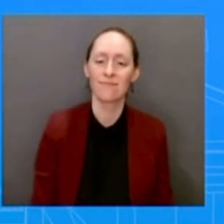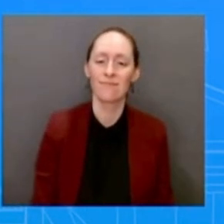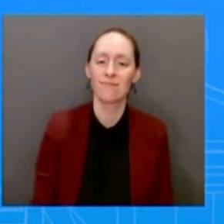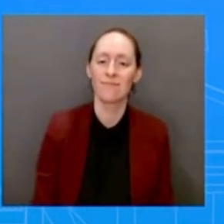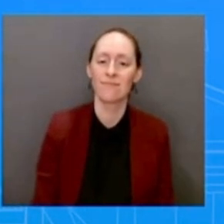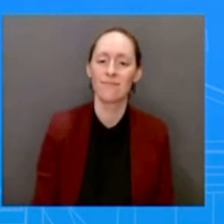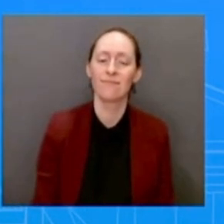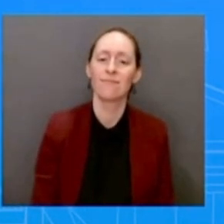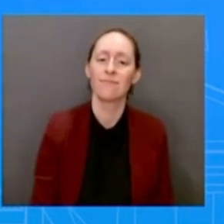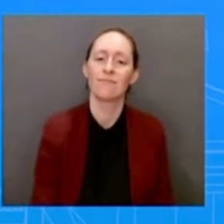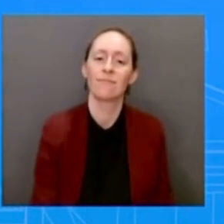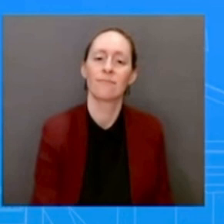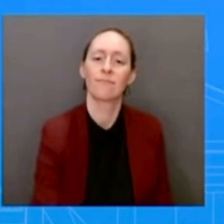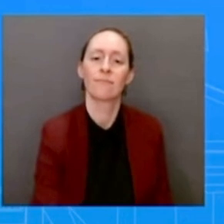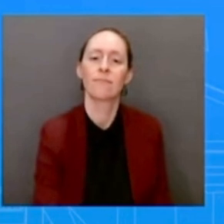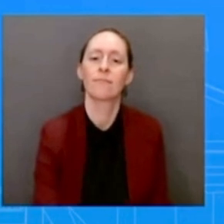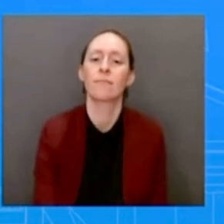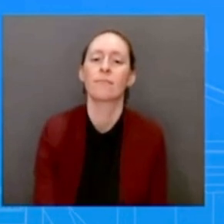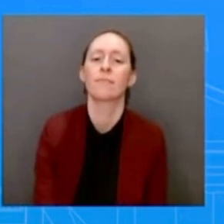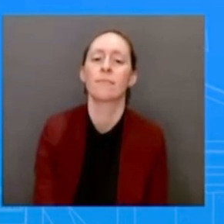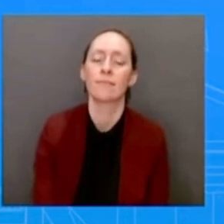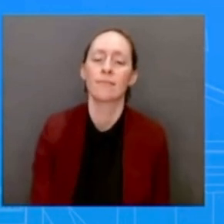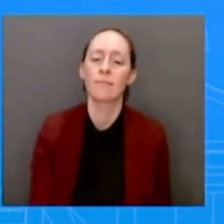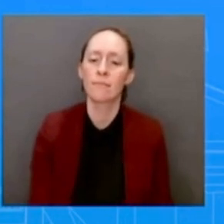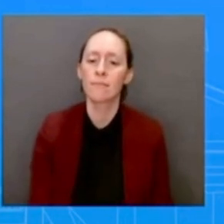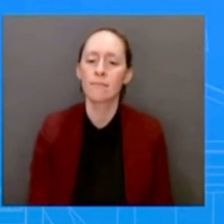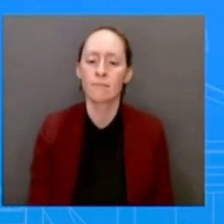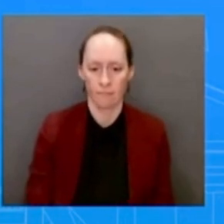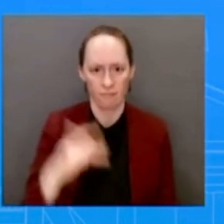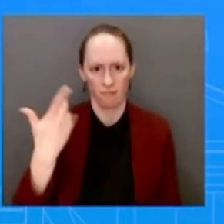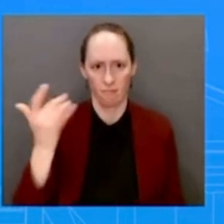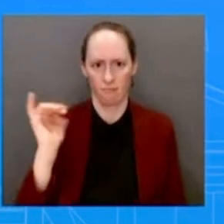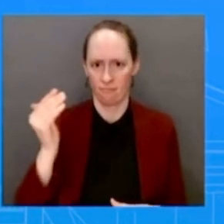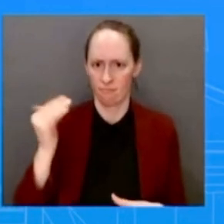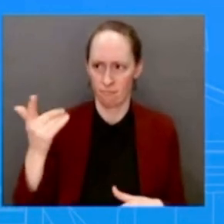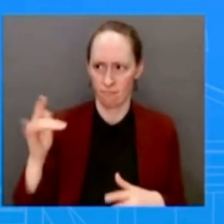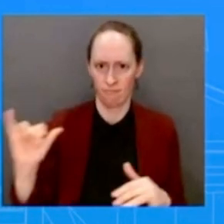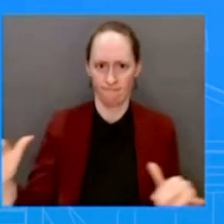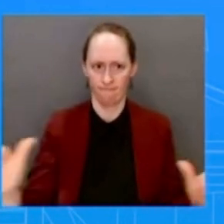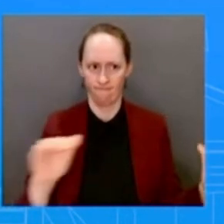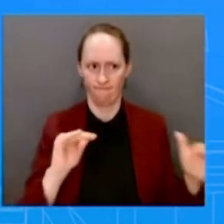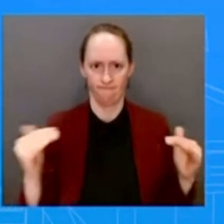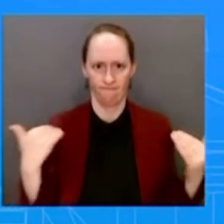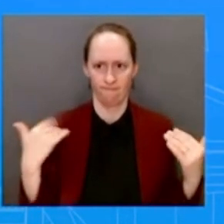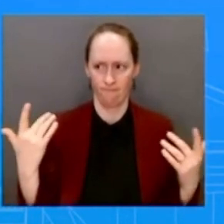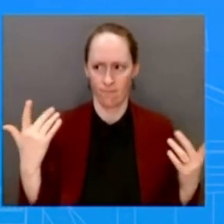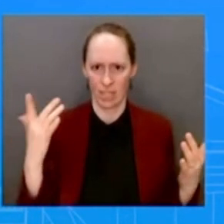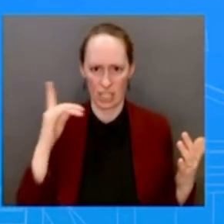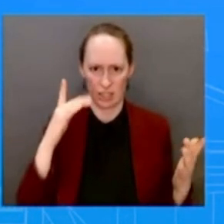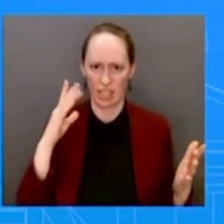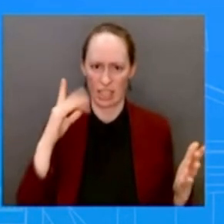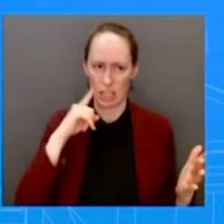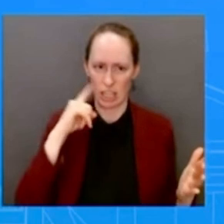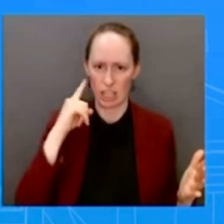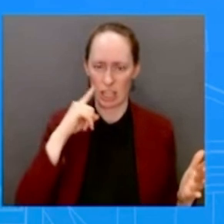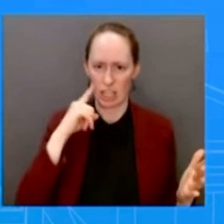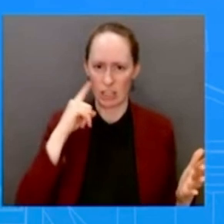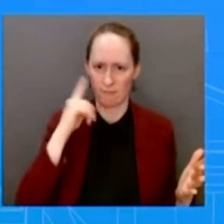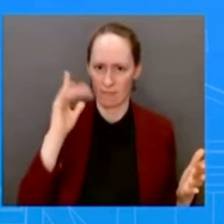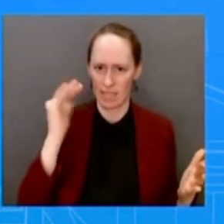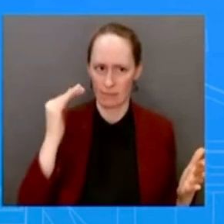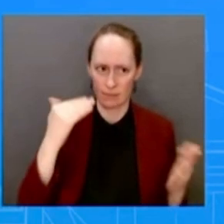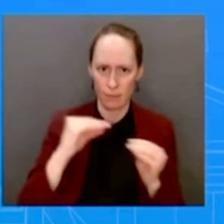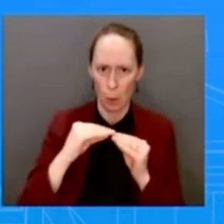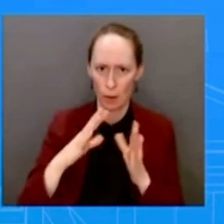allies and we're having discussions. Has there been any progress, any change,